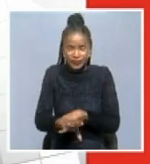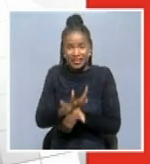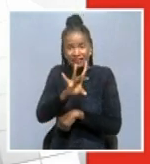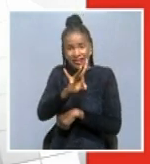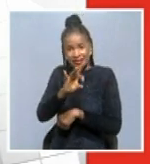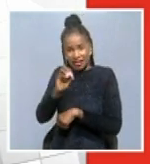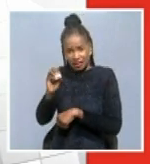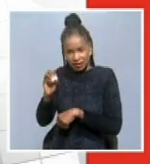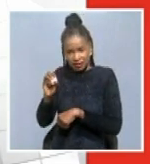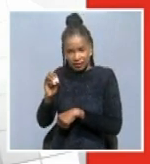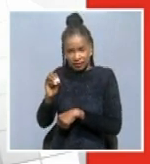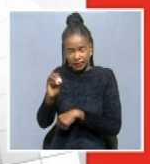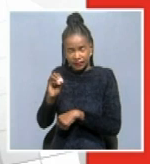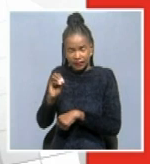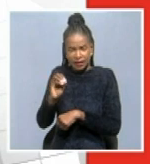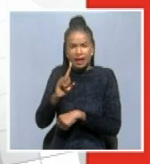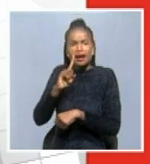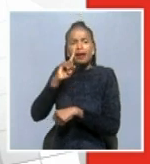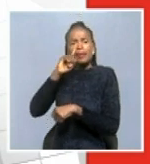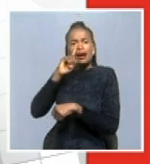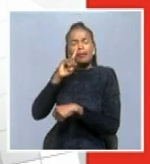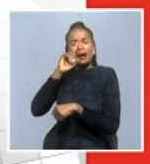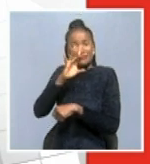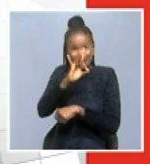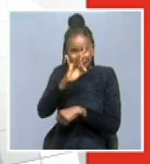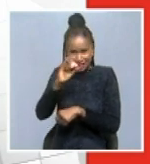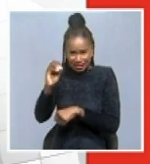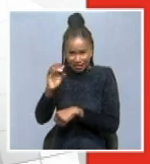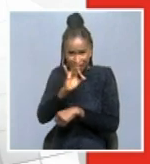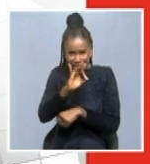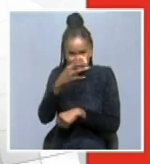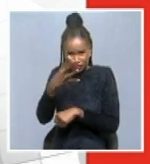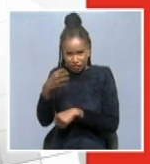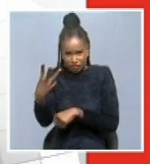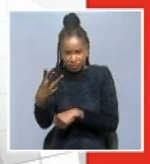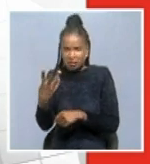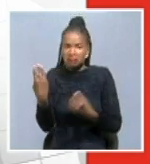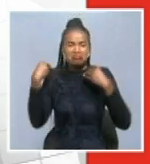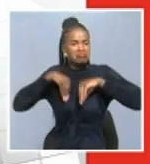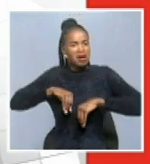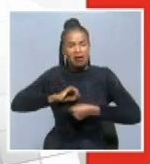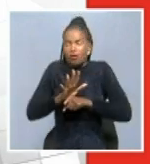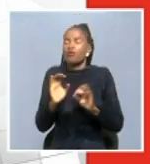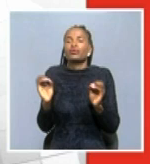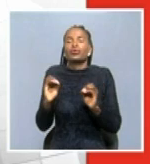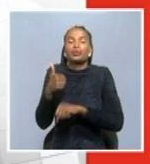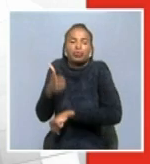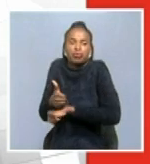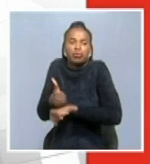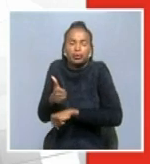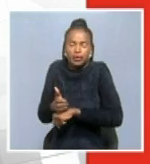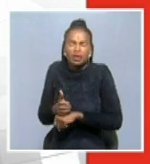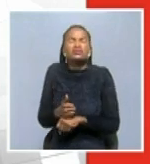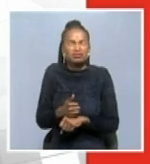ones that we have tested, we have 843 that are negative. So we are sort of